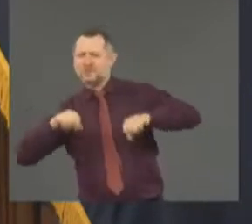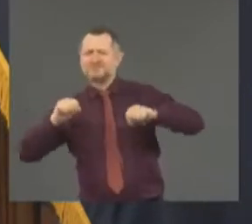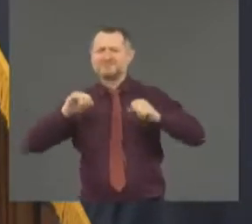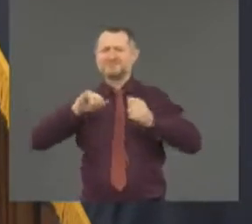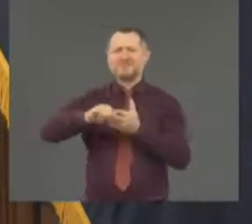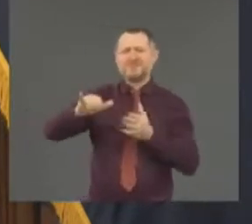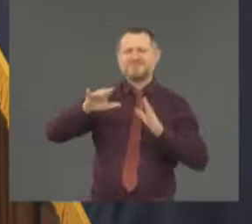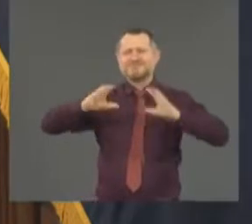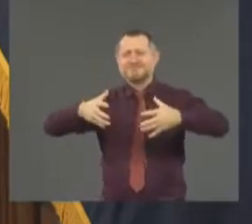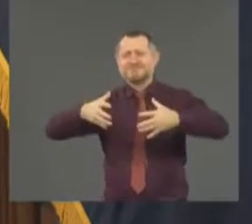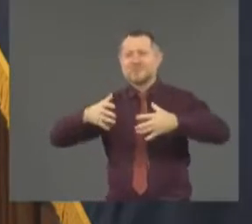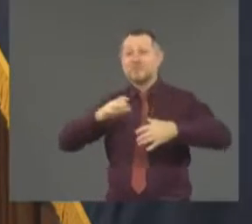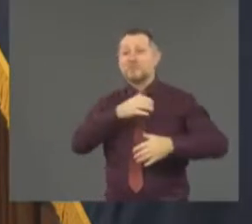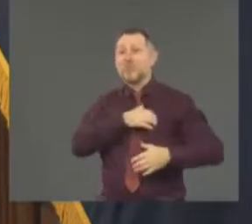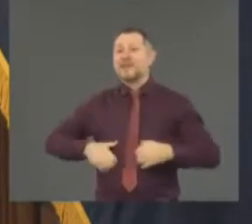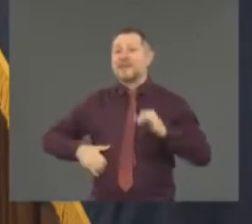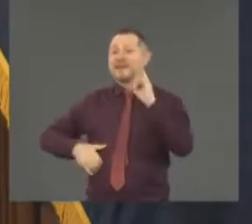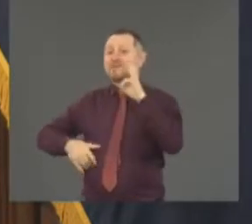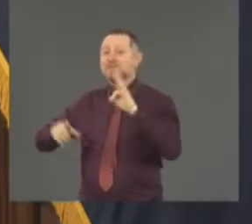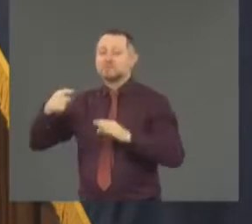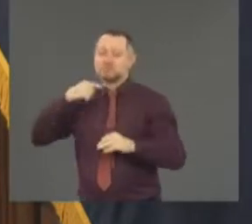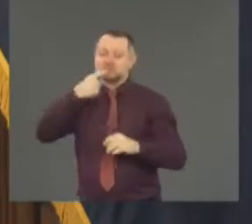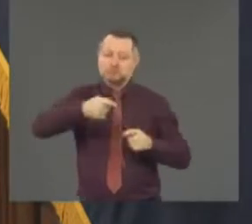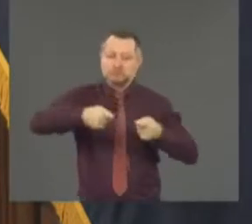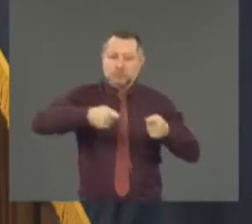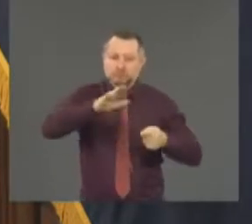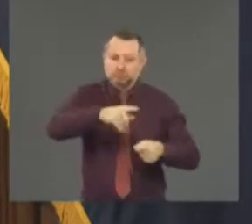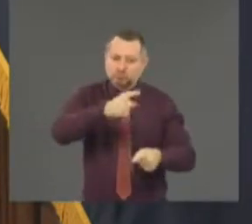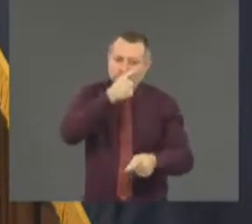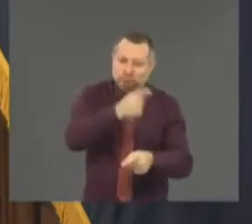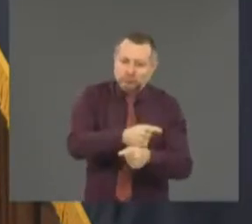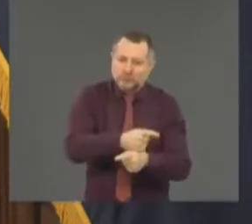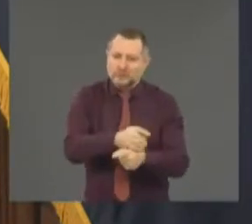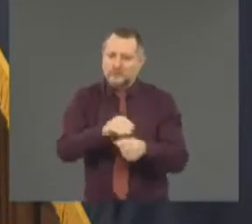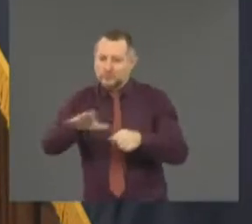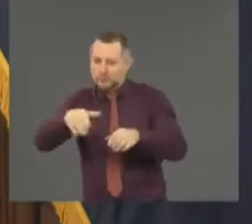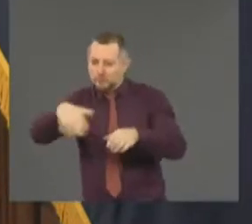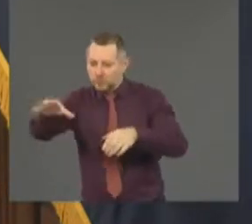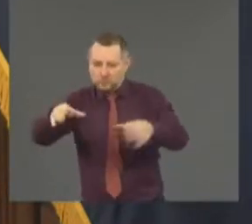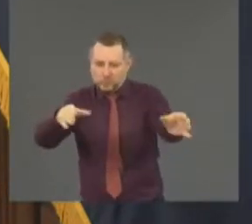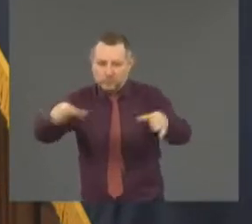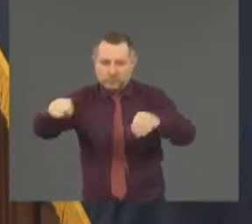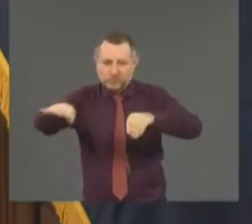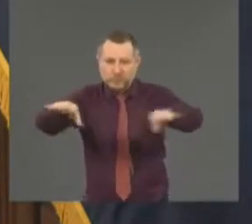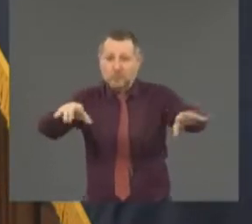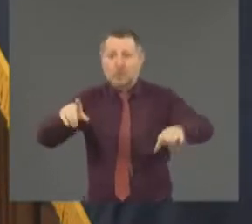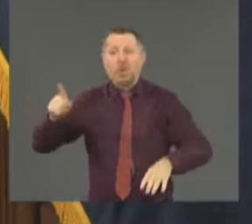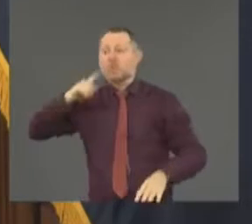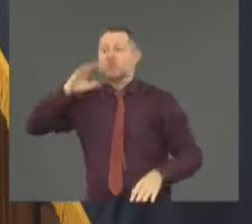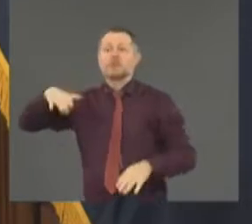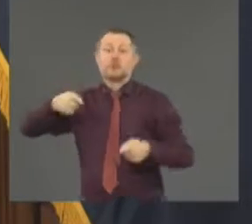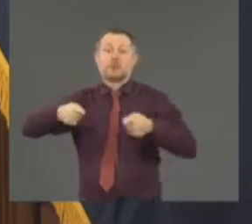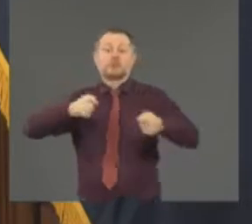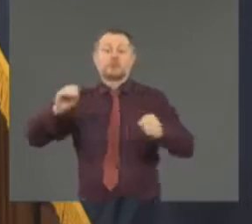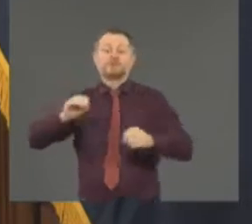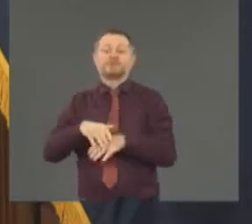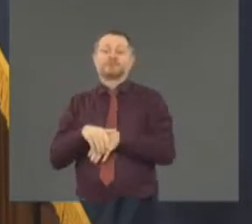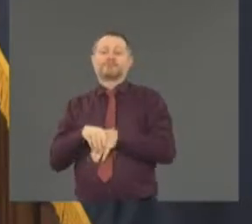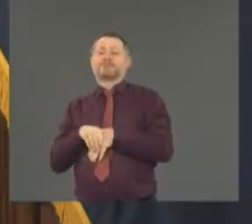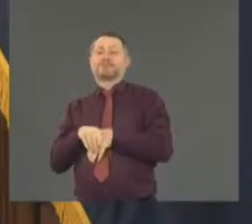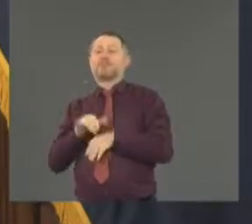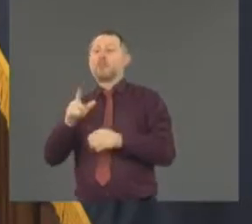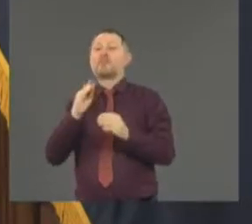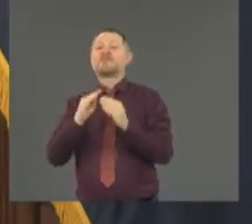deployed. that's what I think hasn't worked and that has to be fixed and it has to be fixed